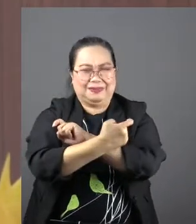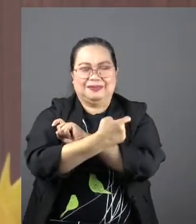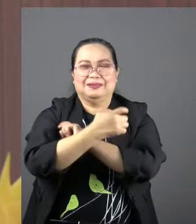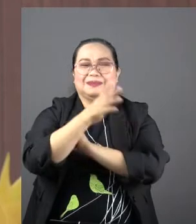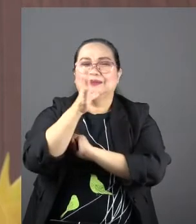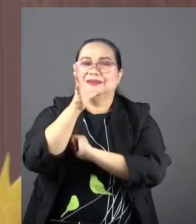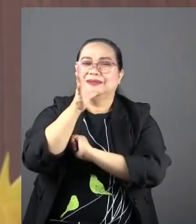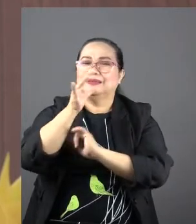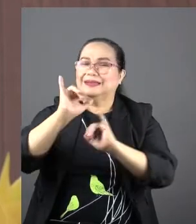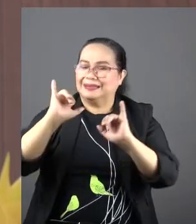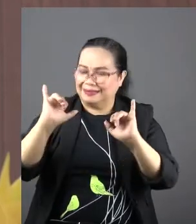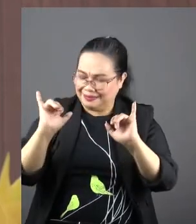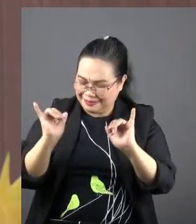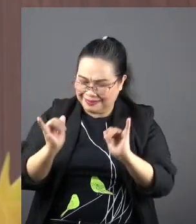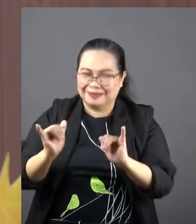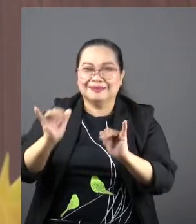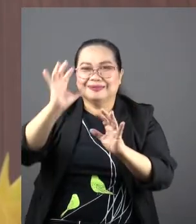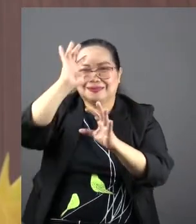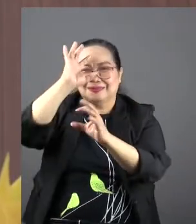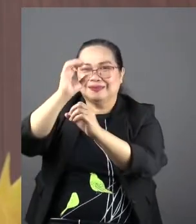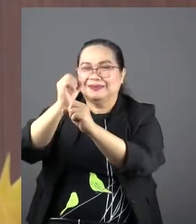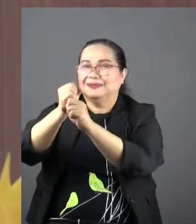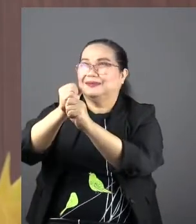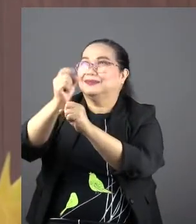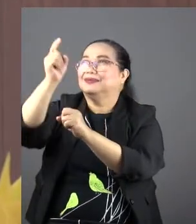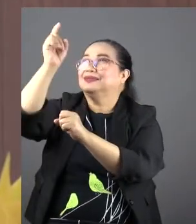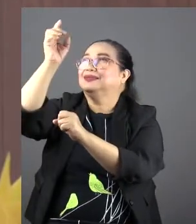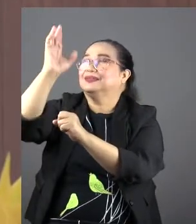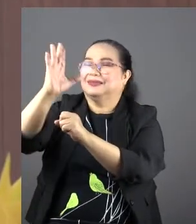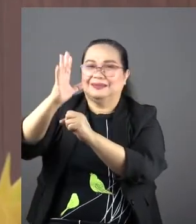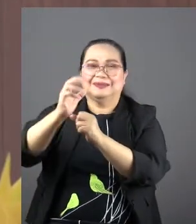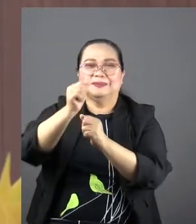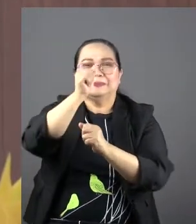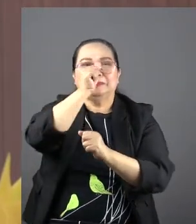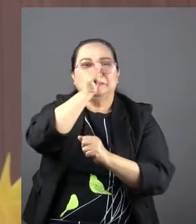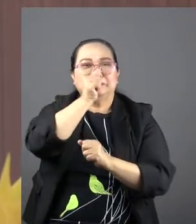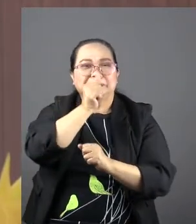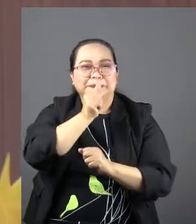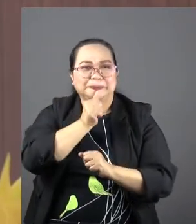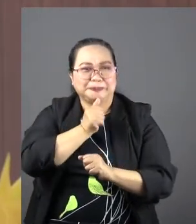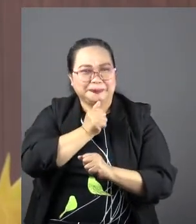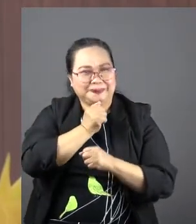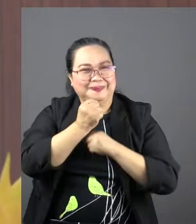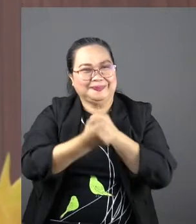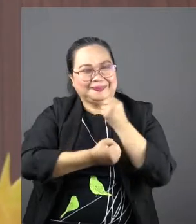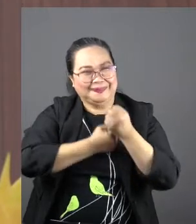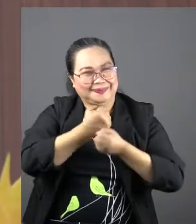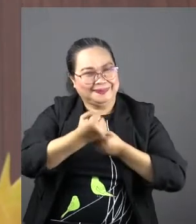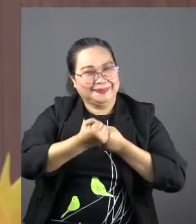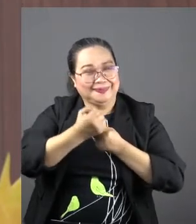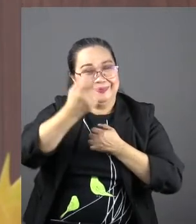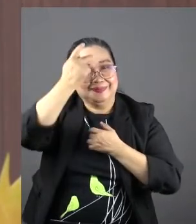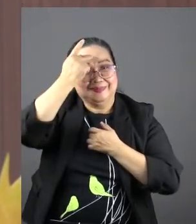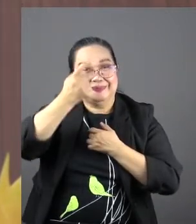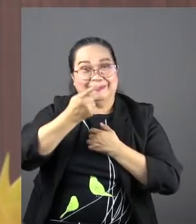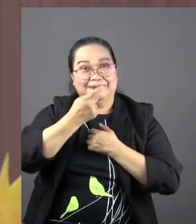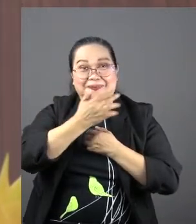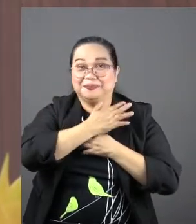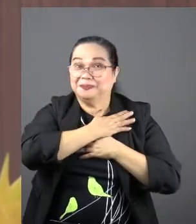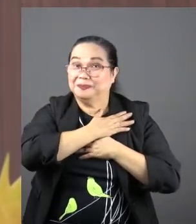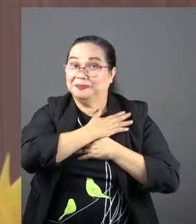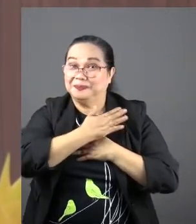the same faith in a reliable God helps you bear the inevitable sacrifice of parenting. What is that? To be committed